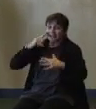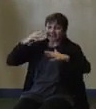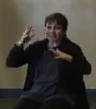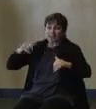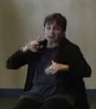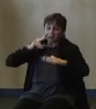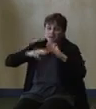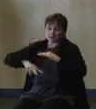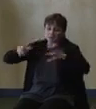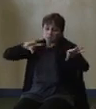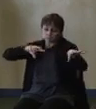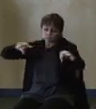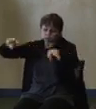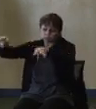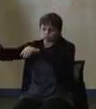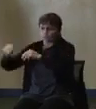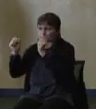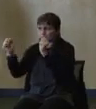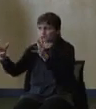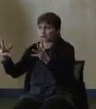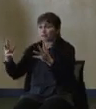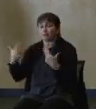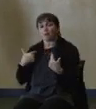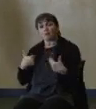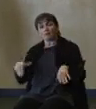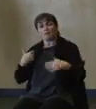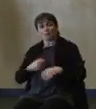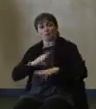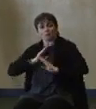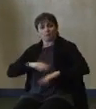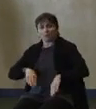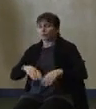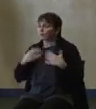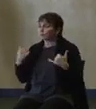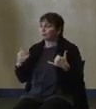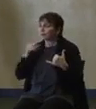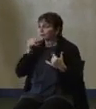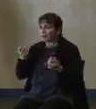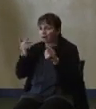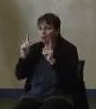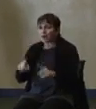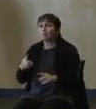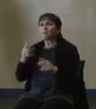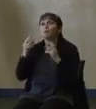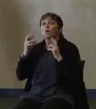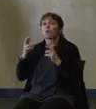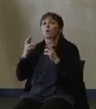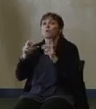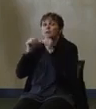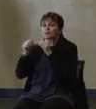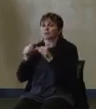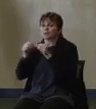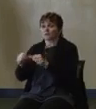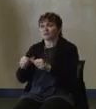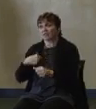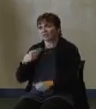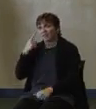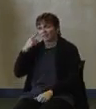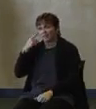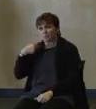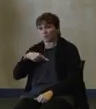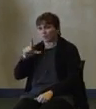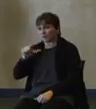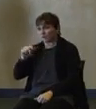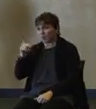But today, let's keep our fingers crossed that it continues. I think we dodged a bullet. So thank you.